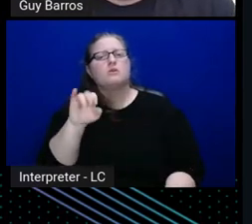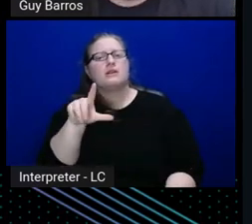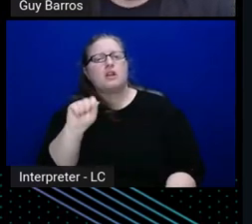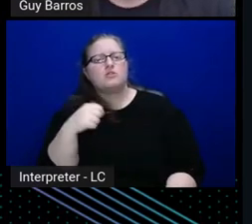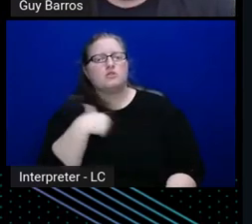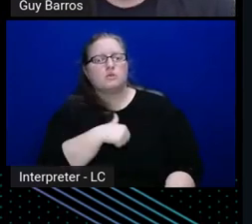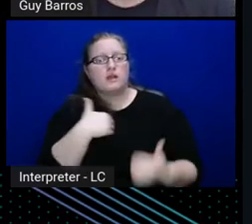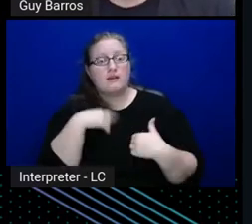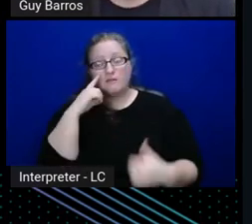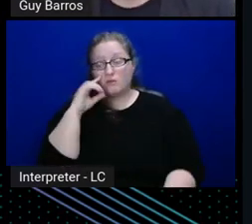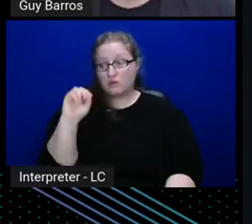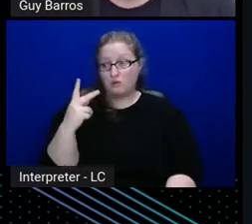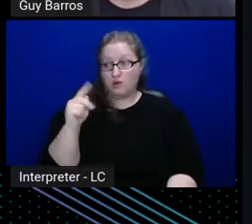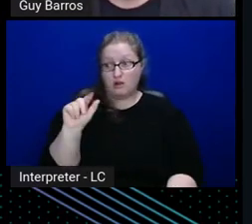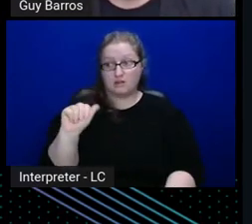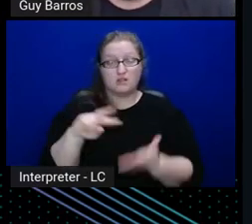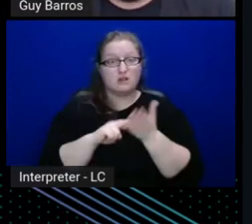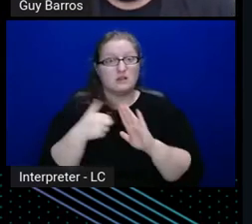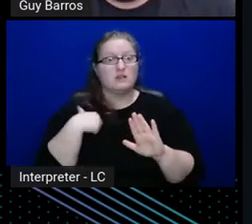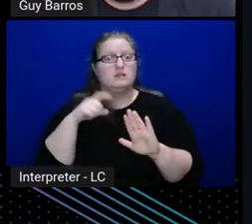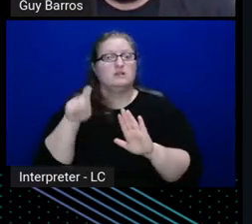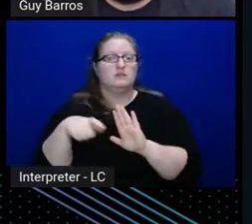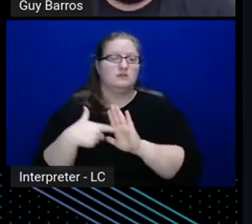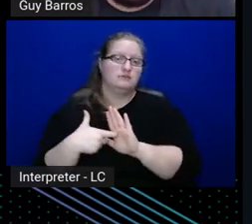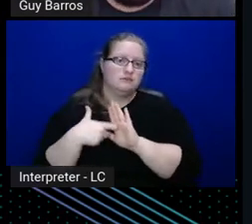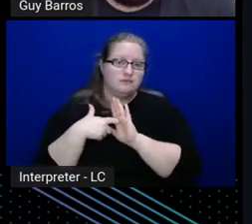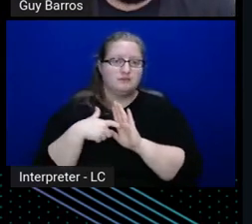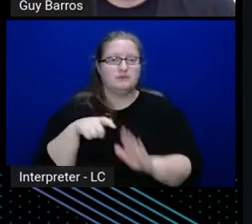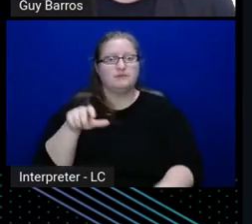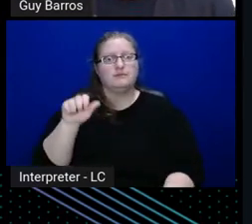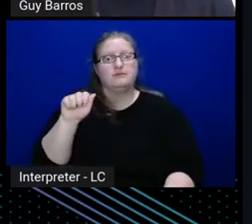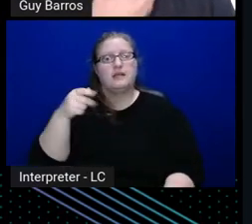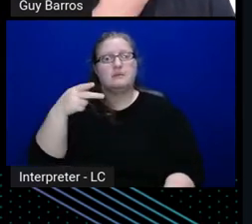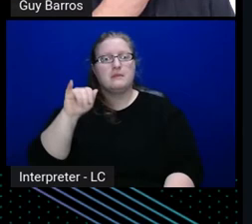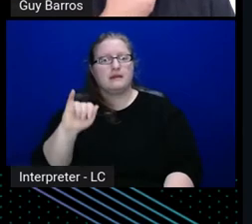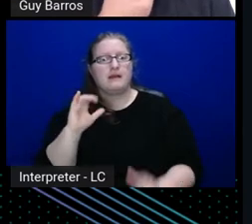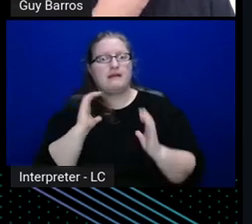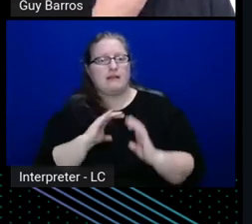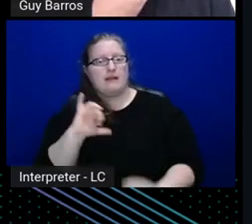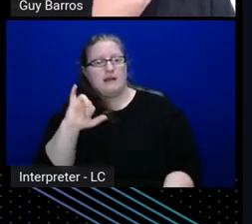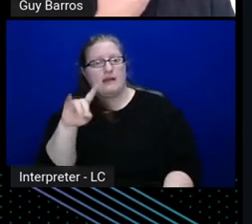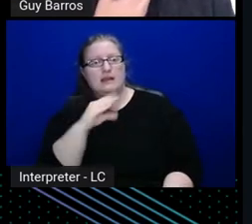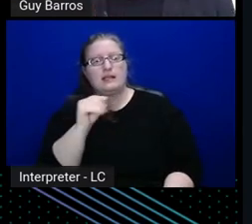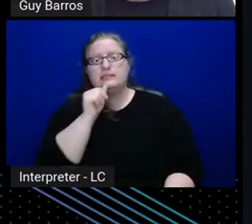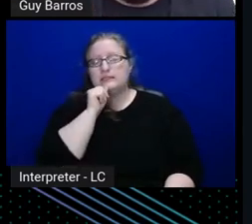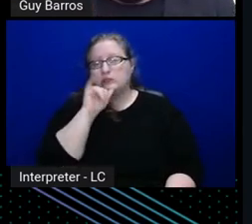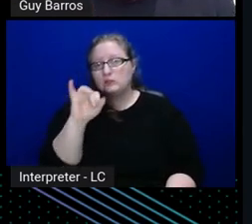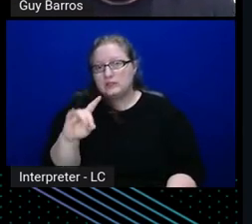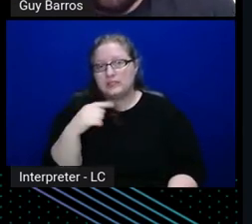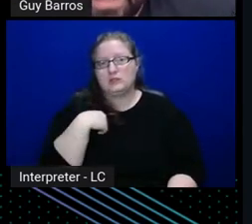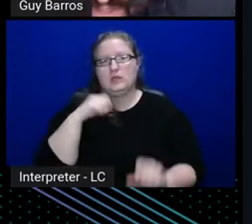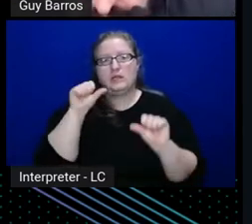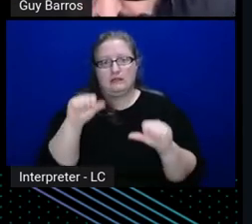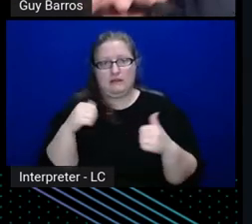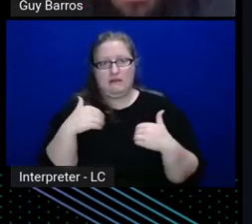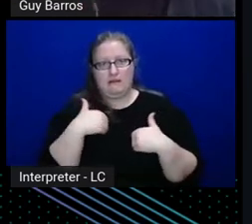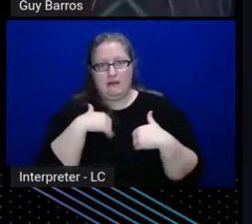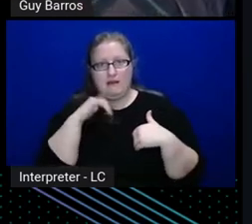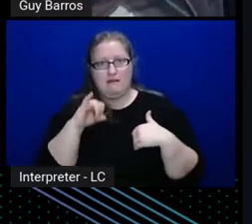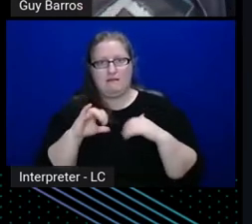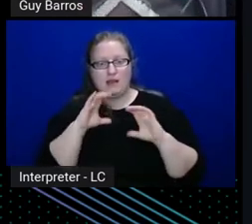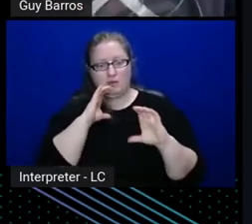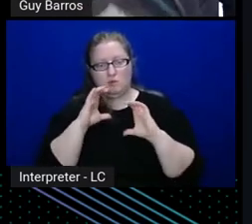Okta, I need to have my client, my API client ID and secret ID, so I'm able to have that communi, communication channel open,